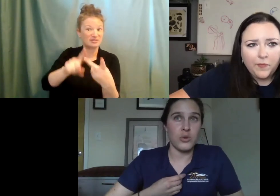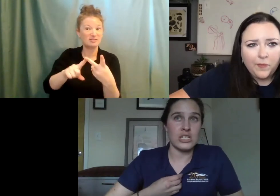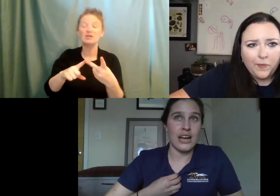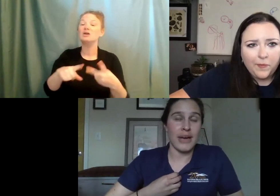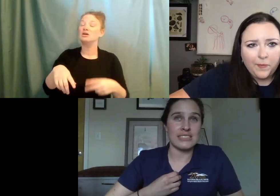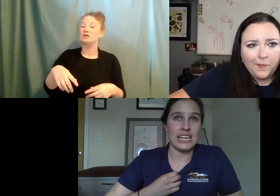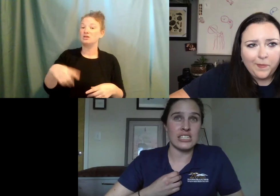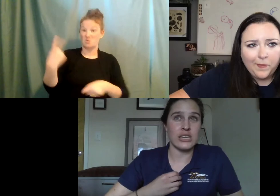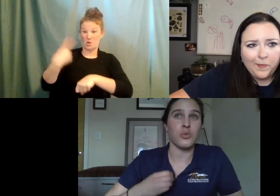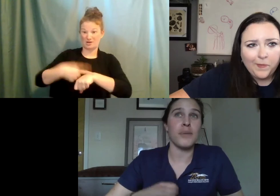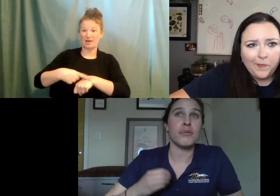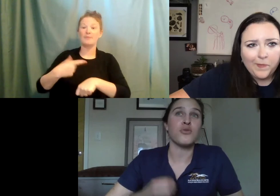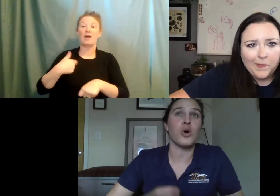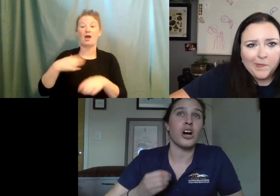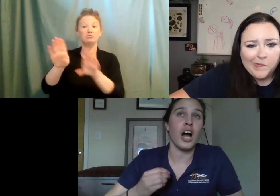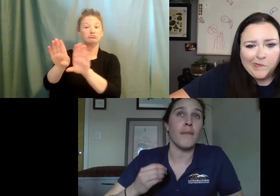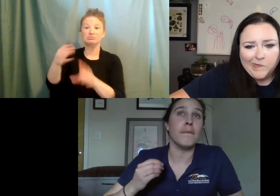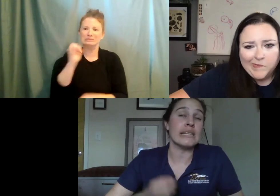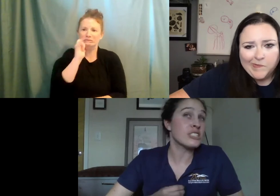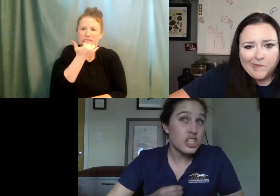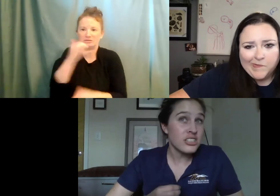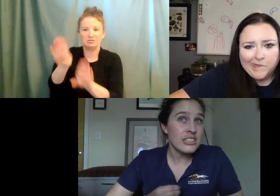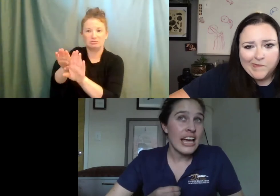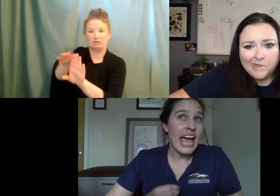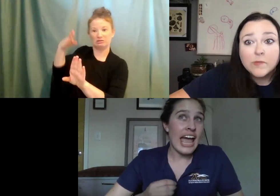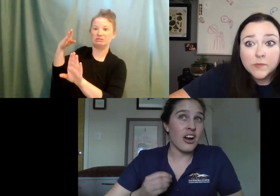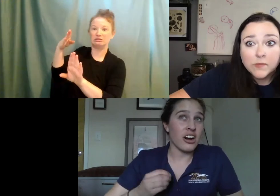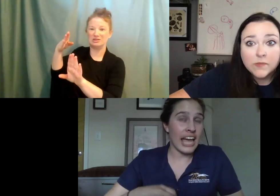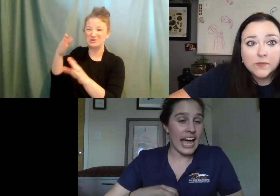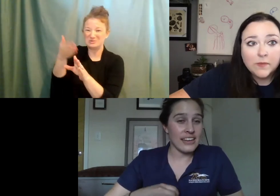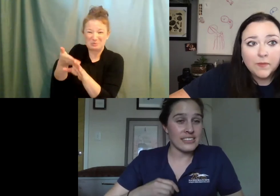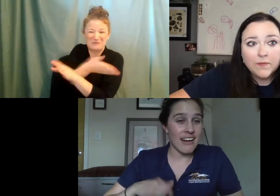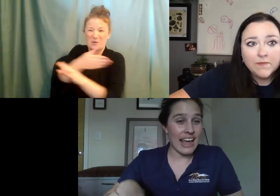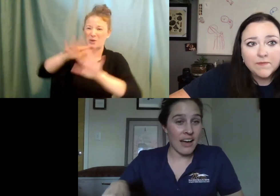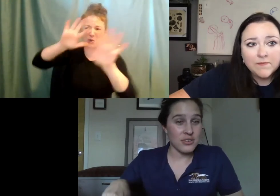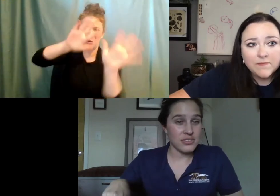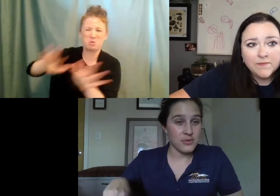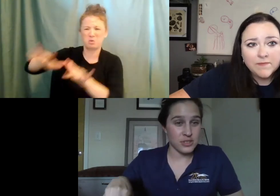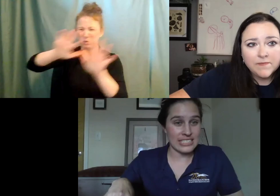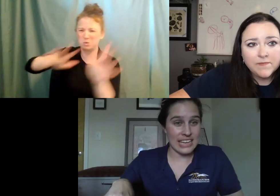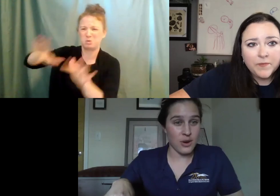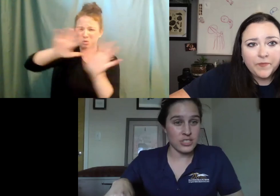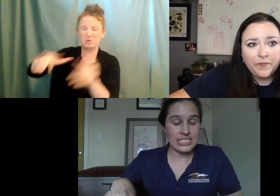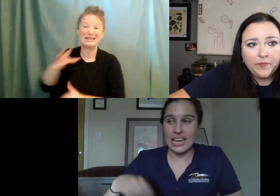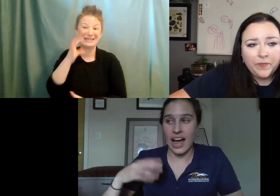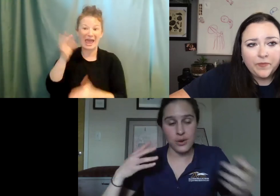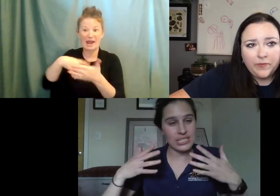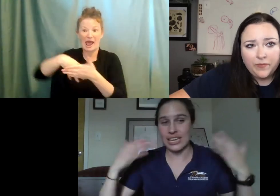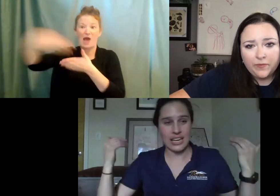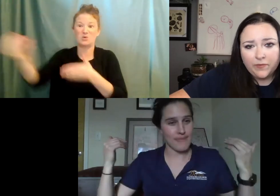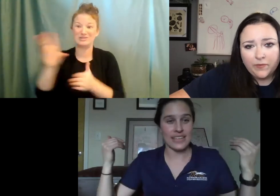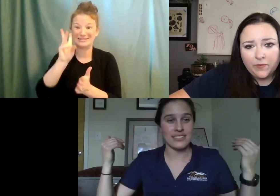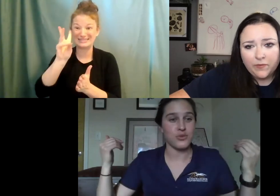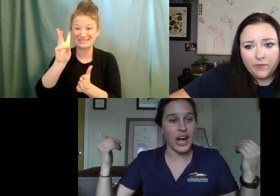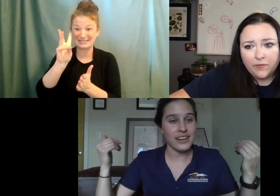front door open one time accidentally right before a blizzard and our cat got out for six hours. And I